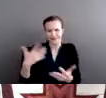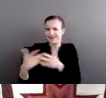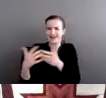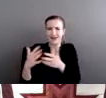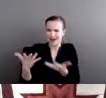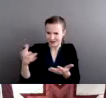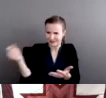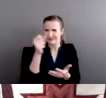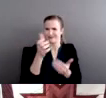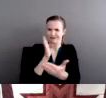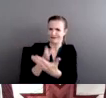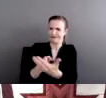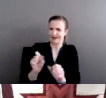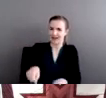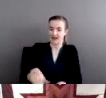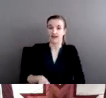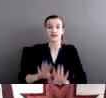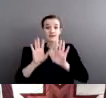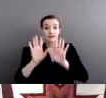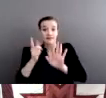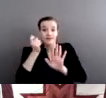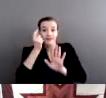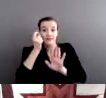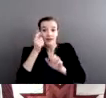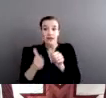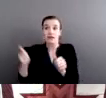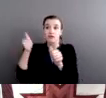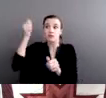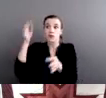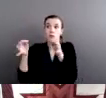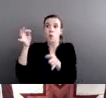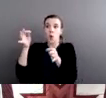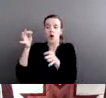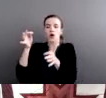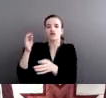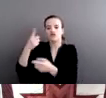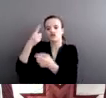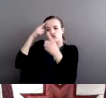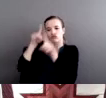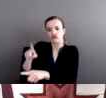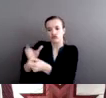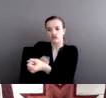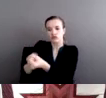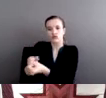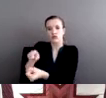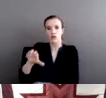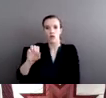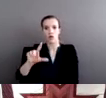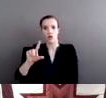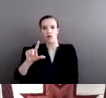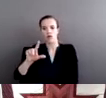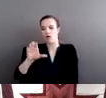the Supreme Court sided with Oliphant and said the tribal nation had lost